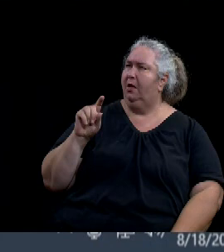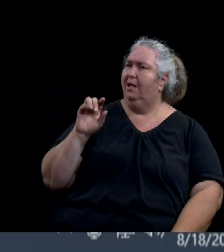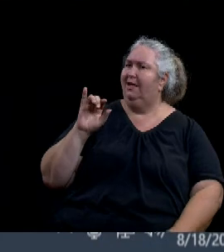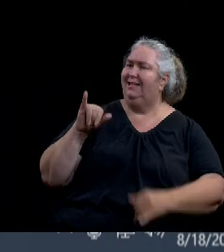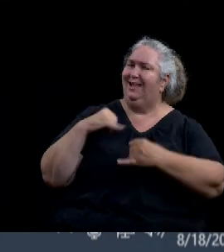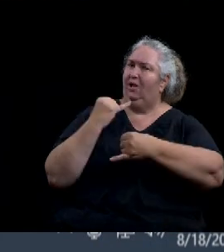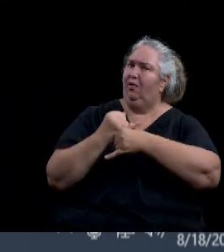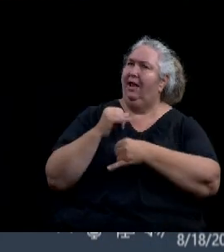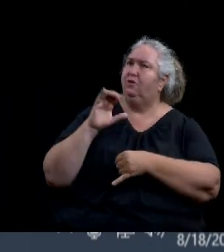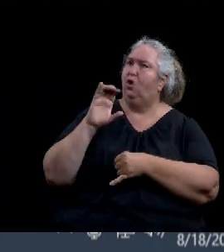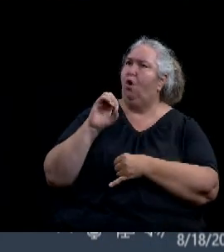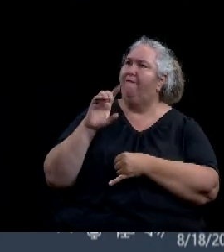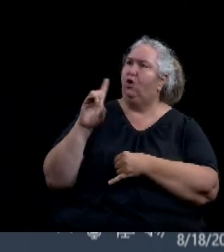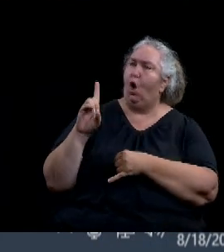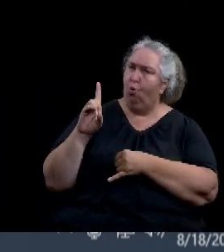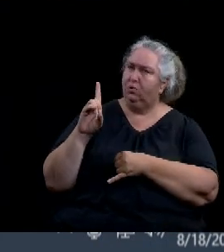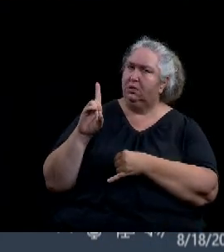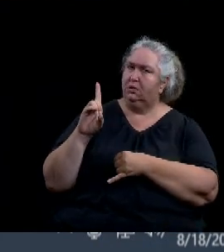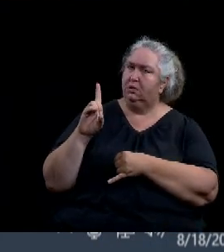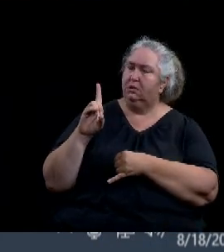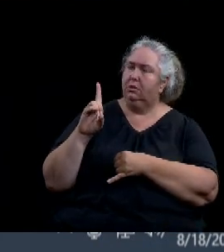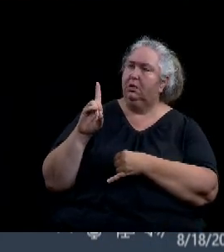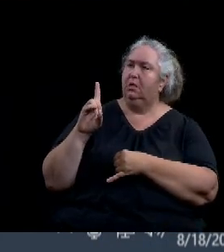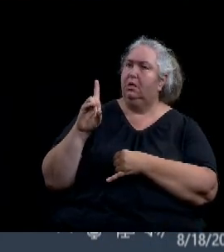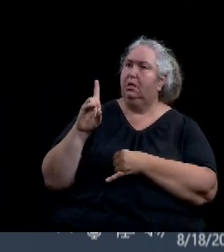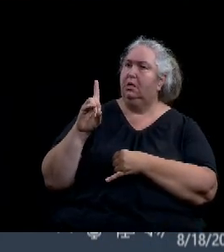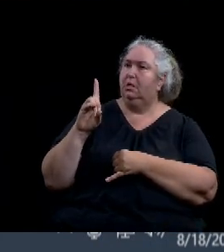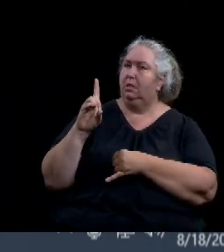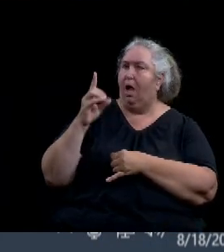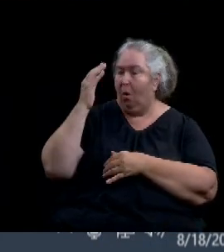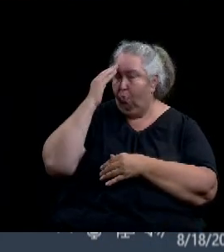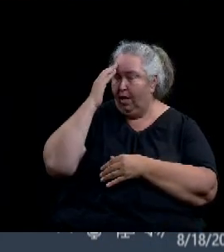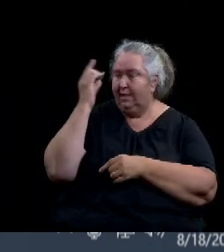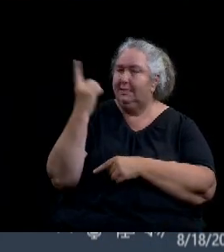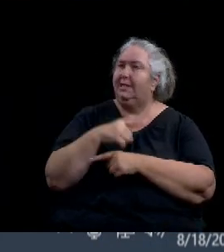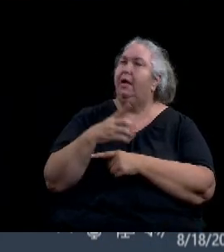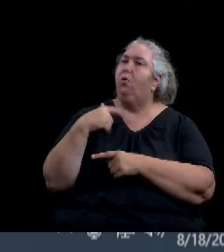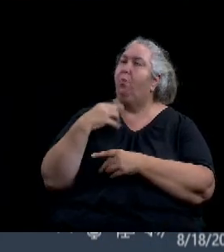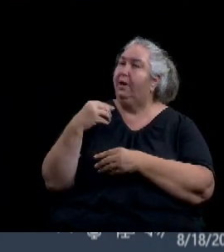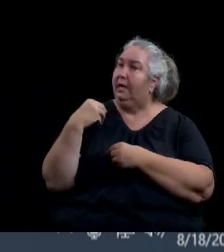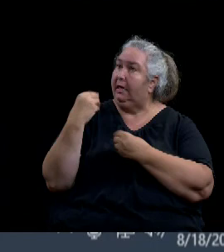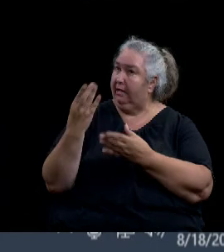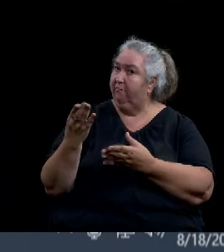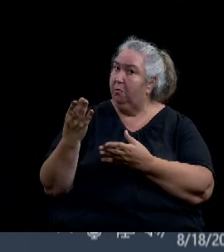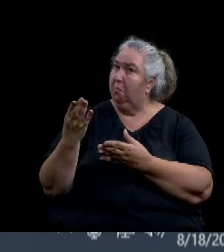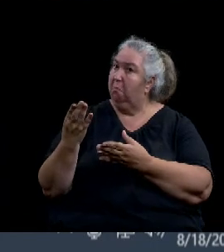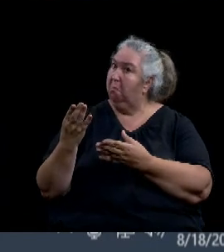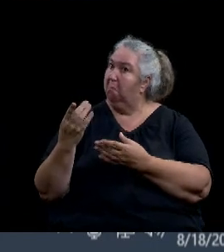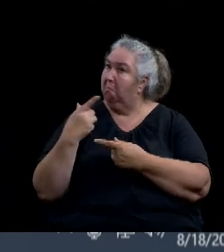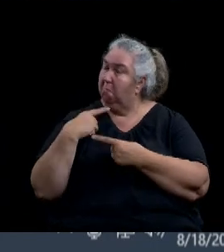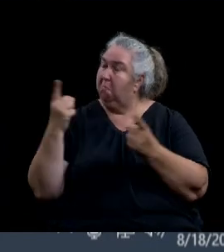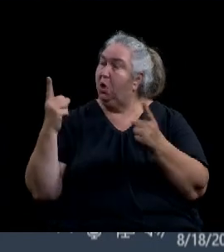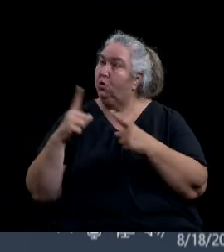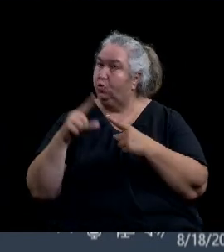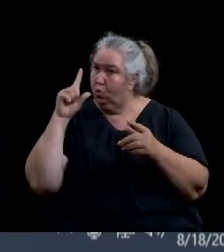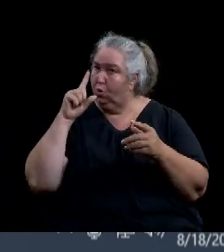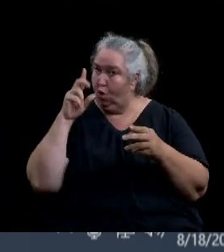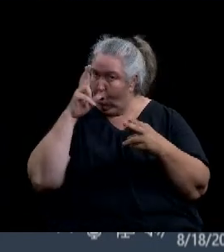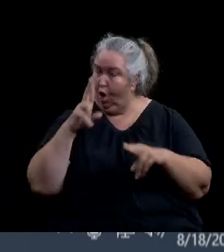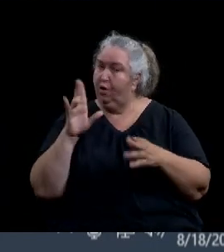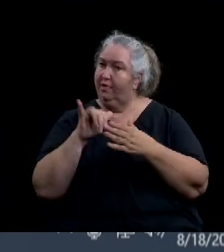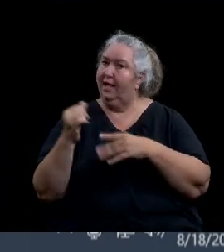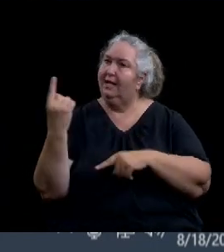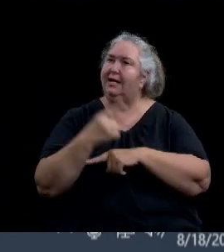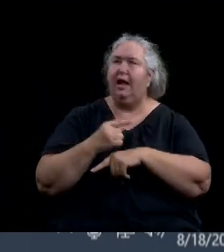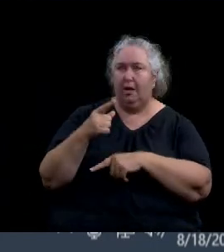them a proclamation to honor that day here in Waco, Texas. And so I just want to say to Vasa, congratulations and keep up the great work. And